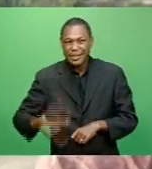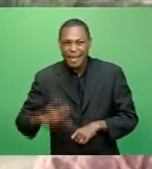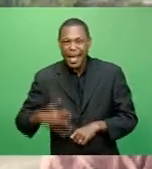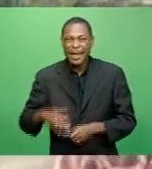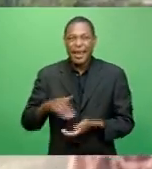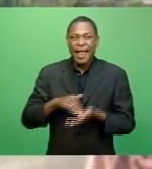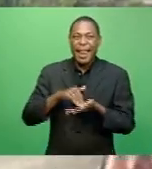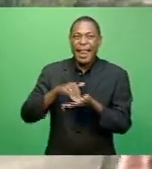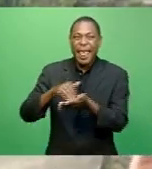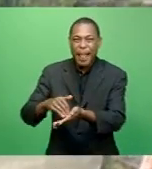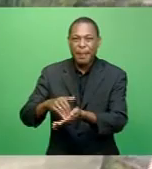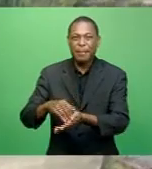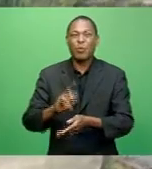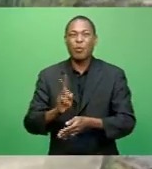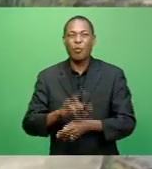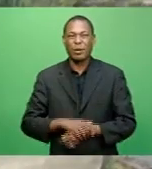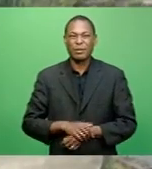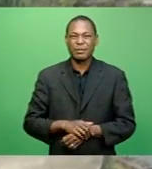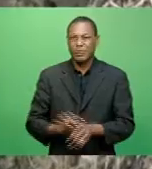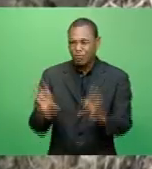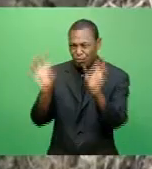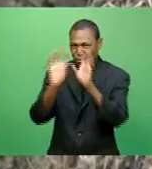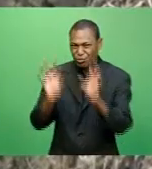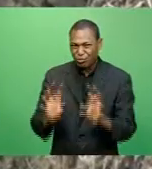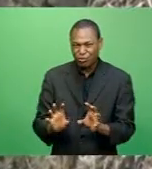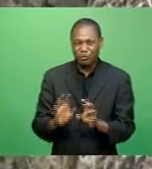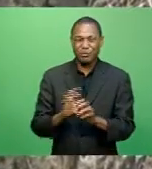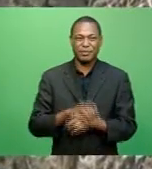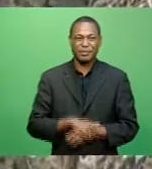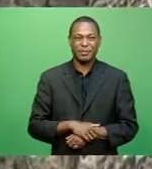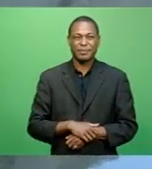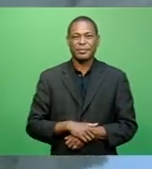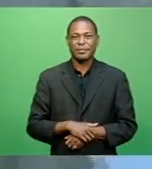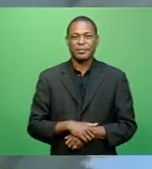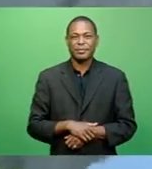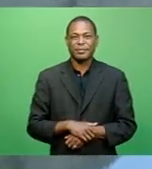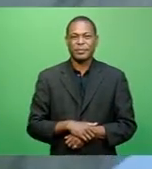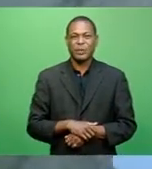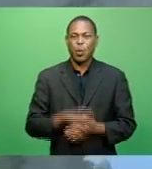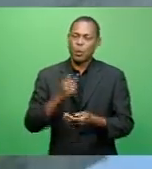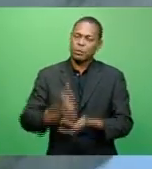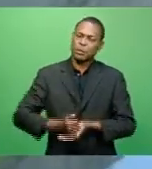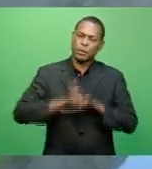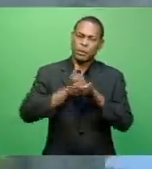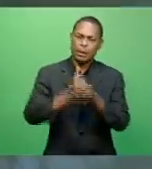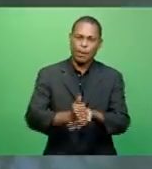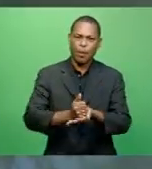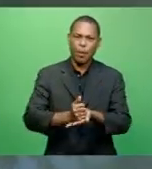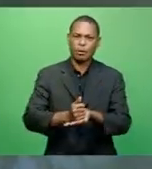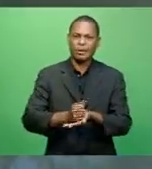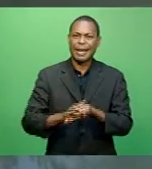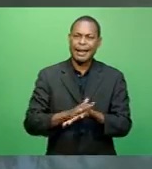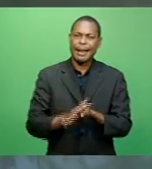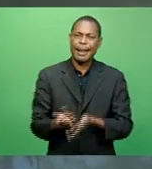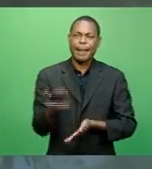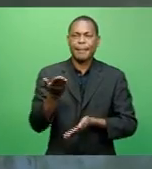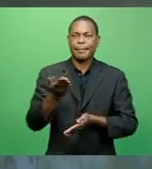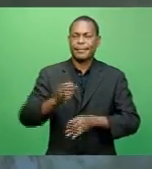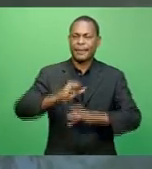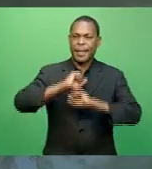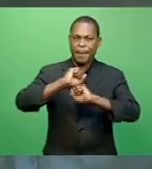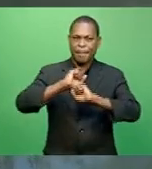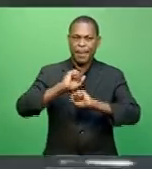with vegetation because it's sort of grown a bit more. Fijians say they support the cleanup campaign as the Nabukkalo Creek is one of the